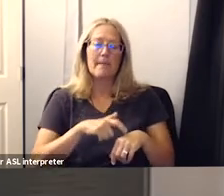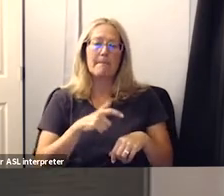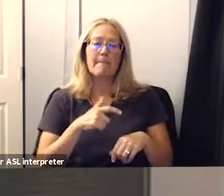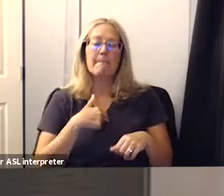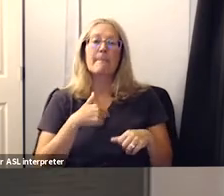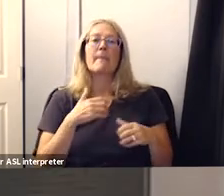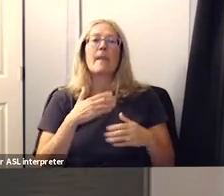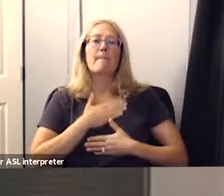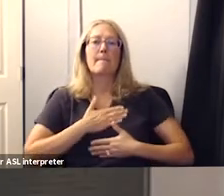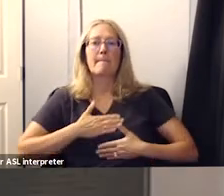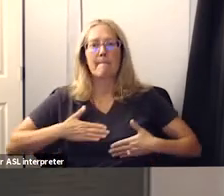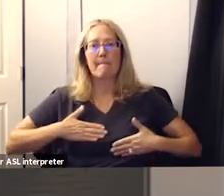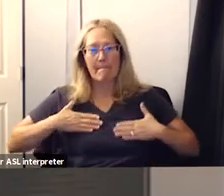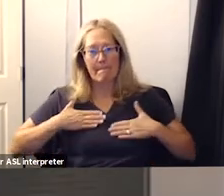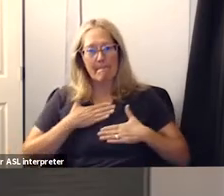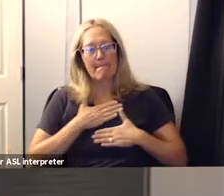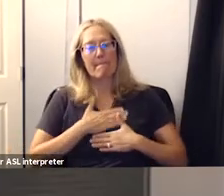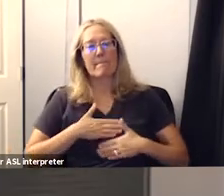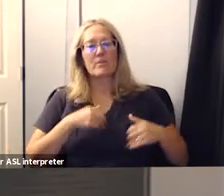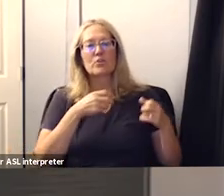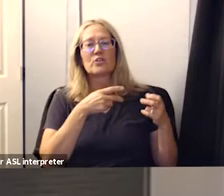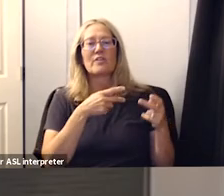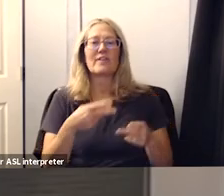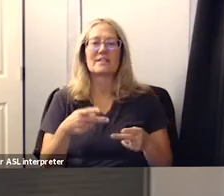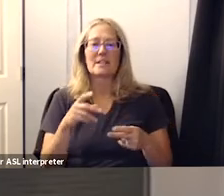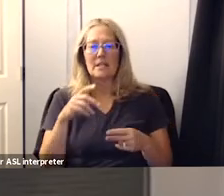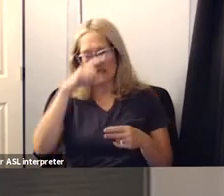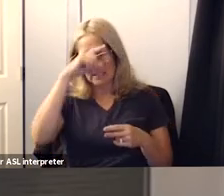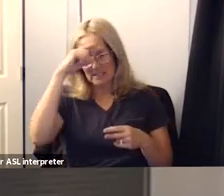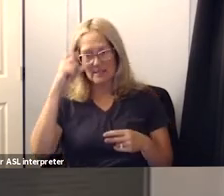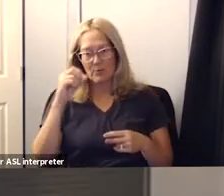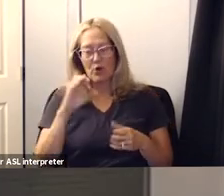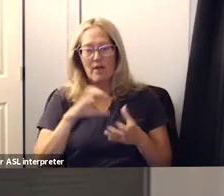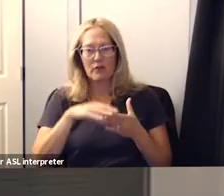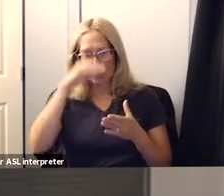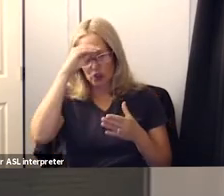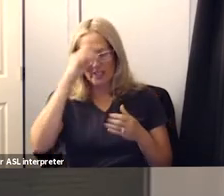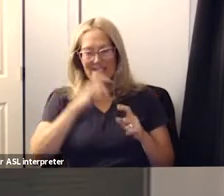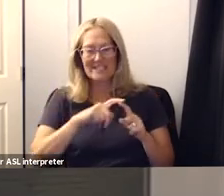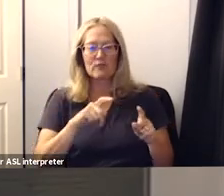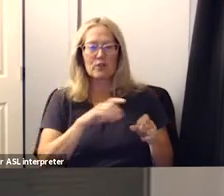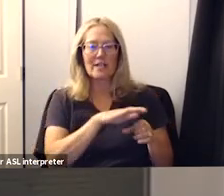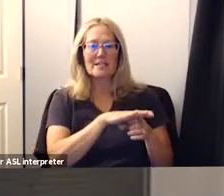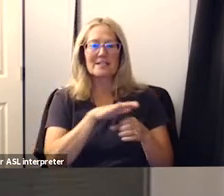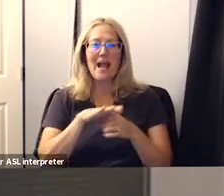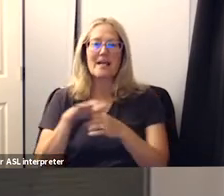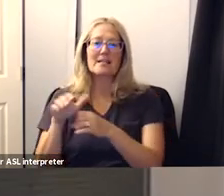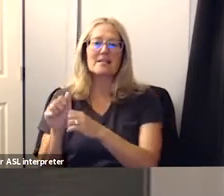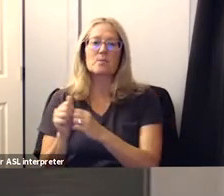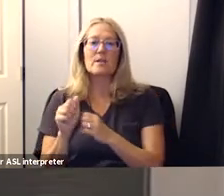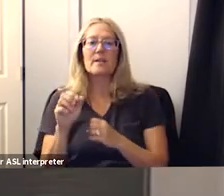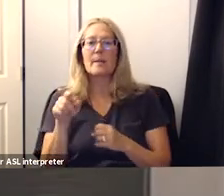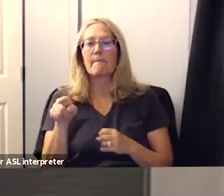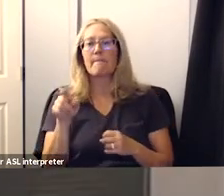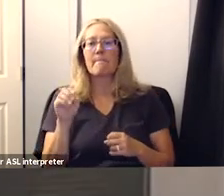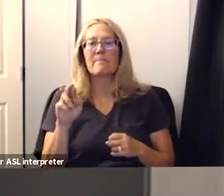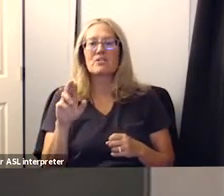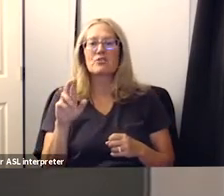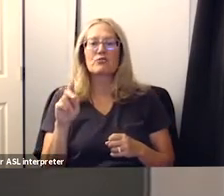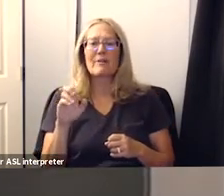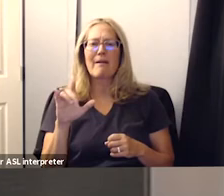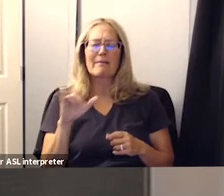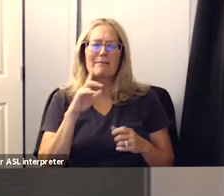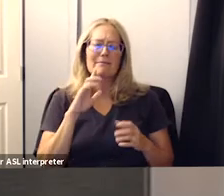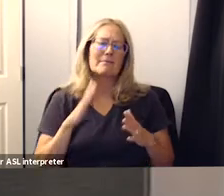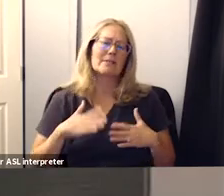pleasure to visit the summer of learning several sites with uh mr kelly here and it was such a joy